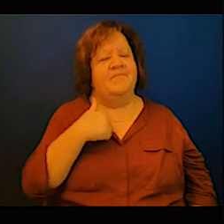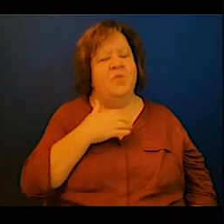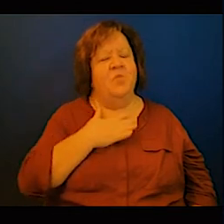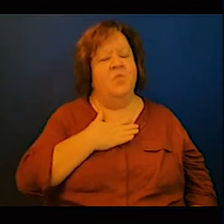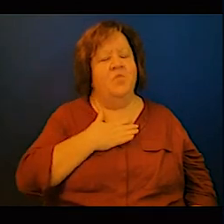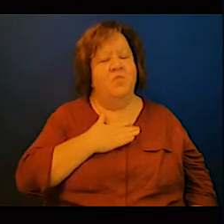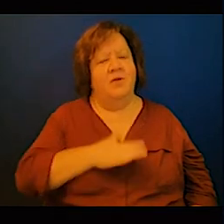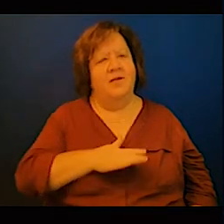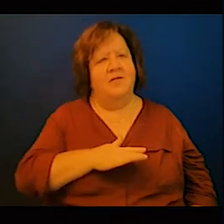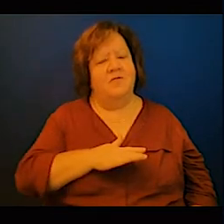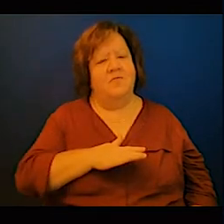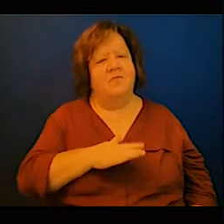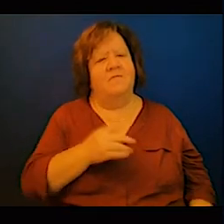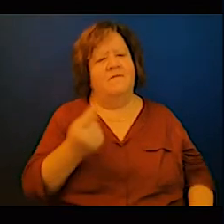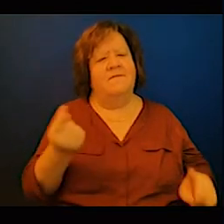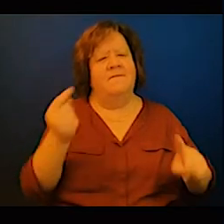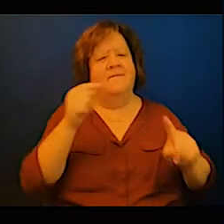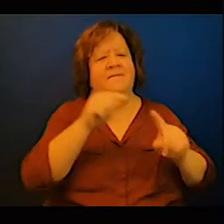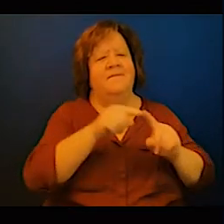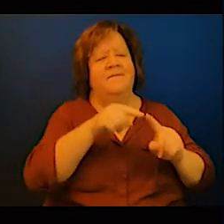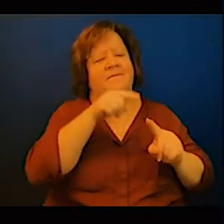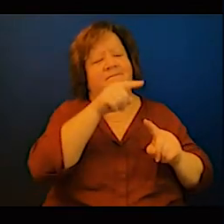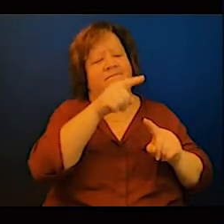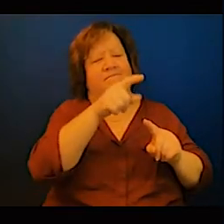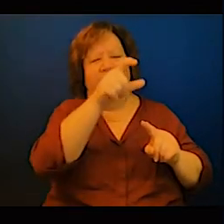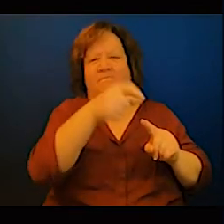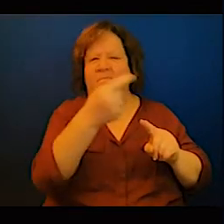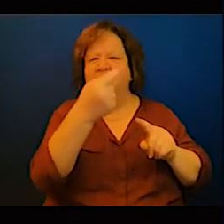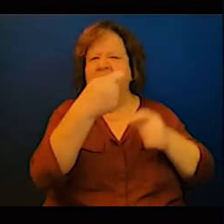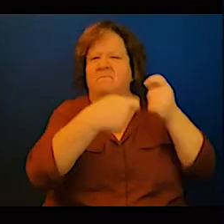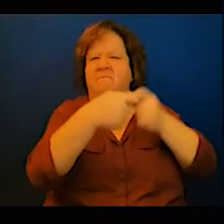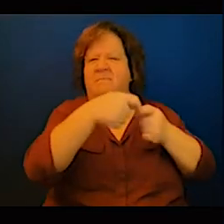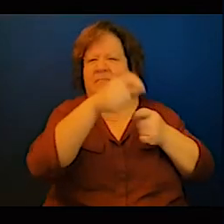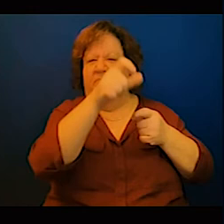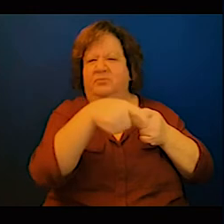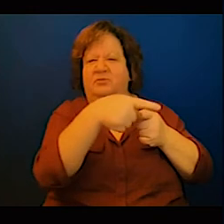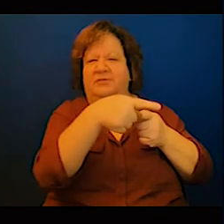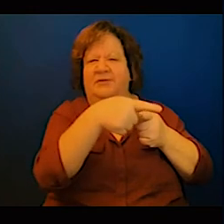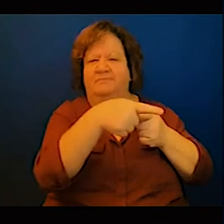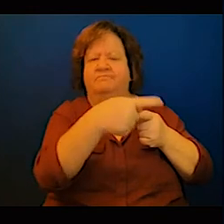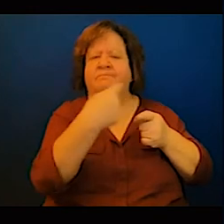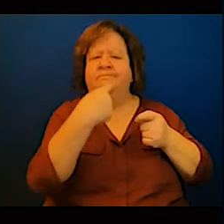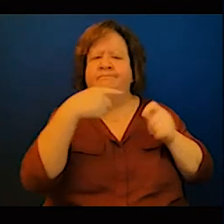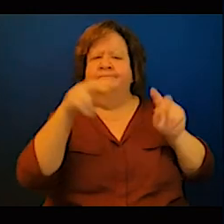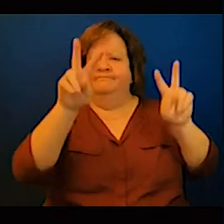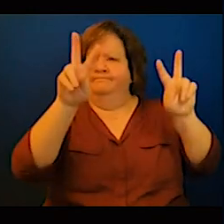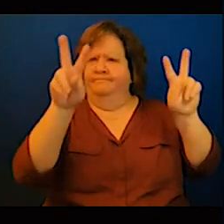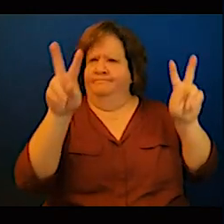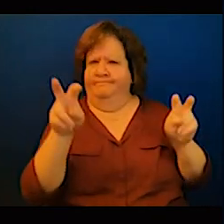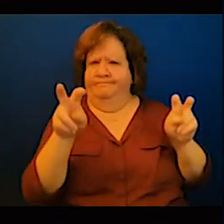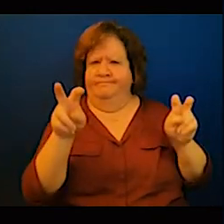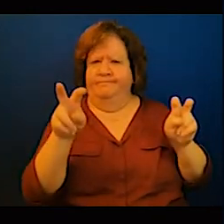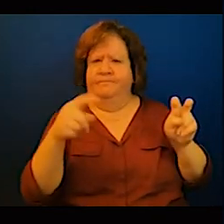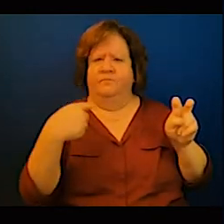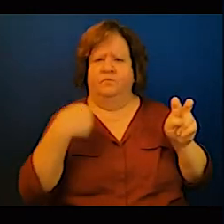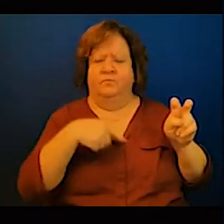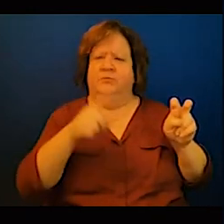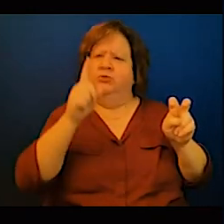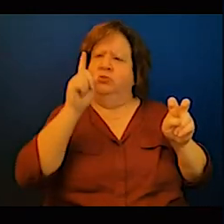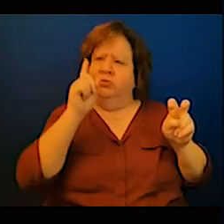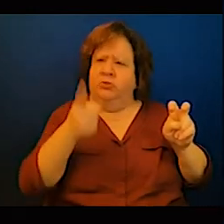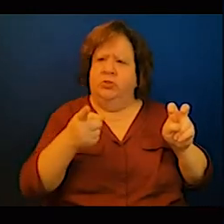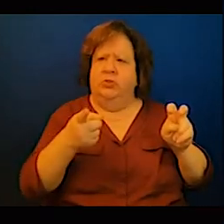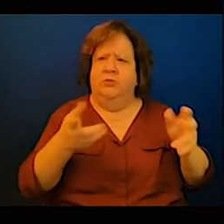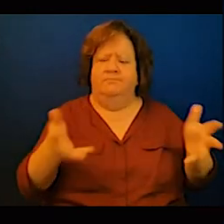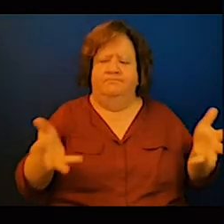develop all the financial system to be able to for financial system finance project long